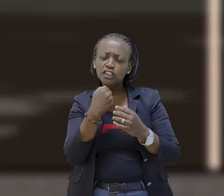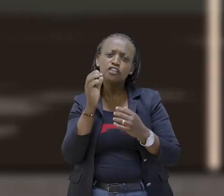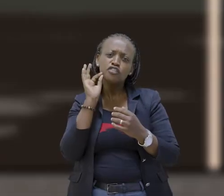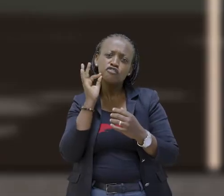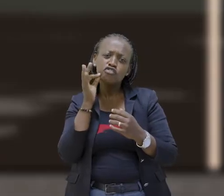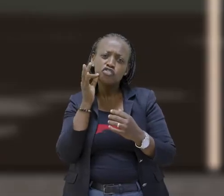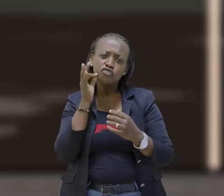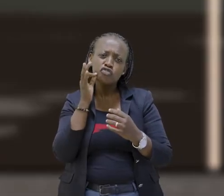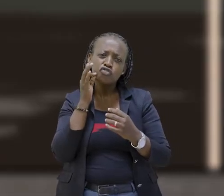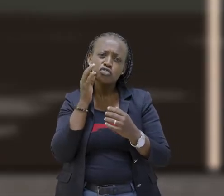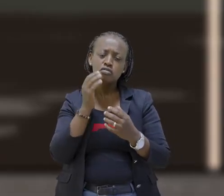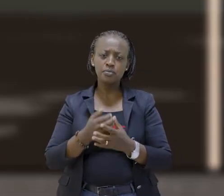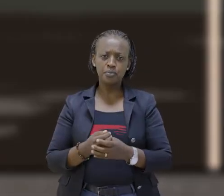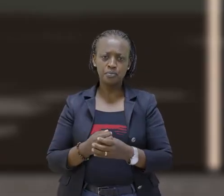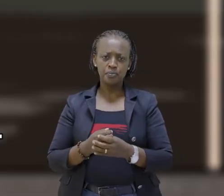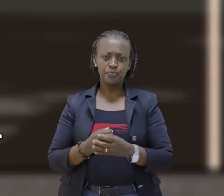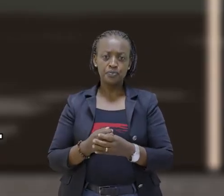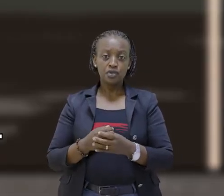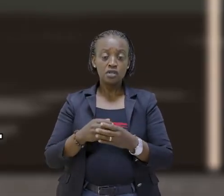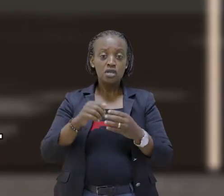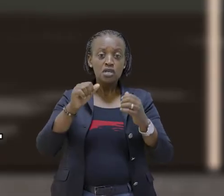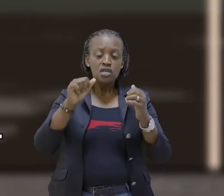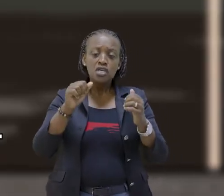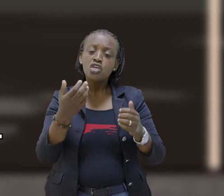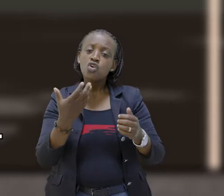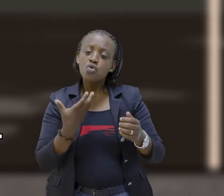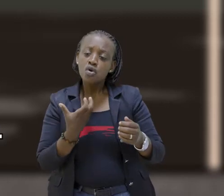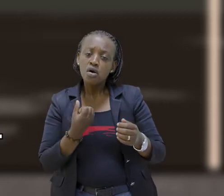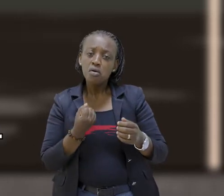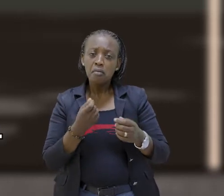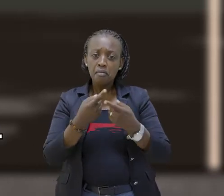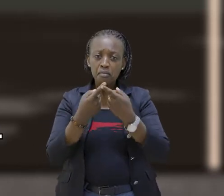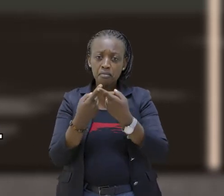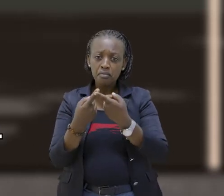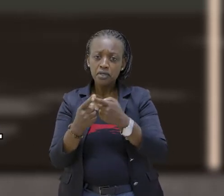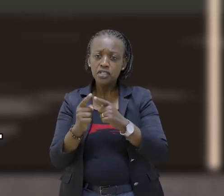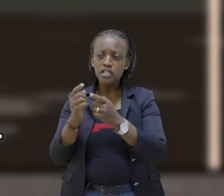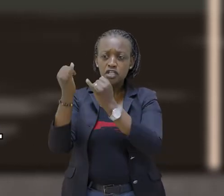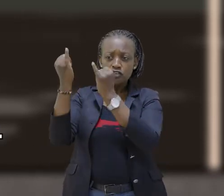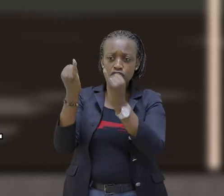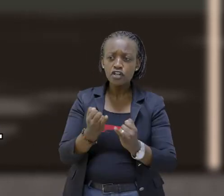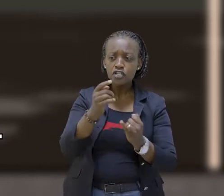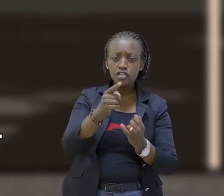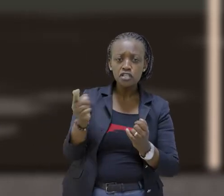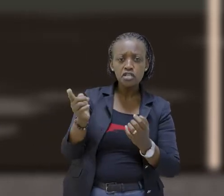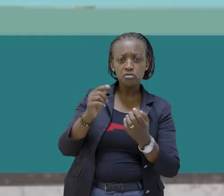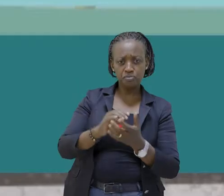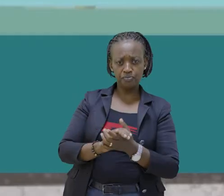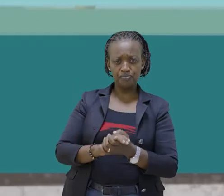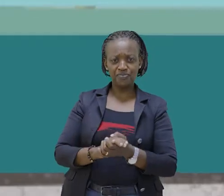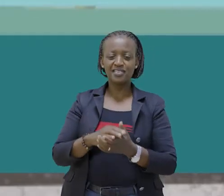splash? I have never heard of it Of course, you haven't I invented it